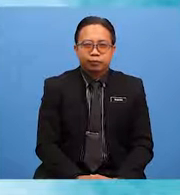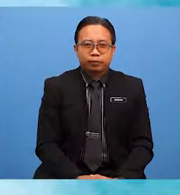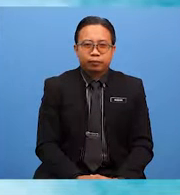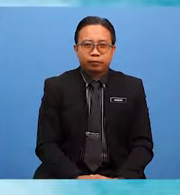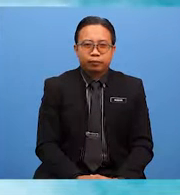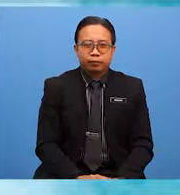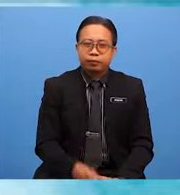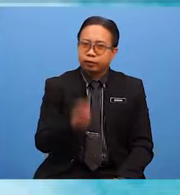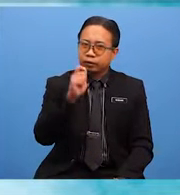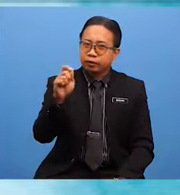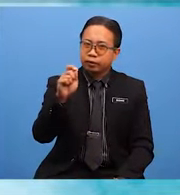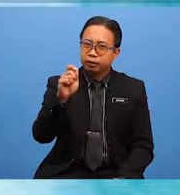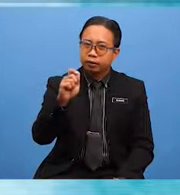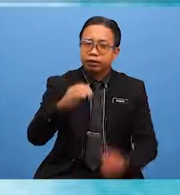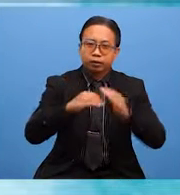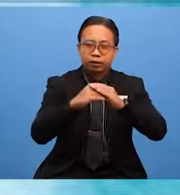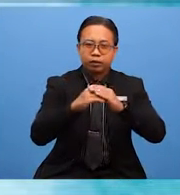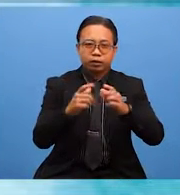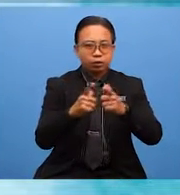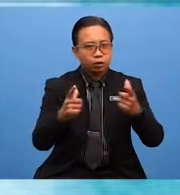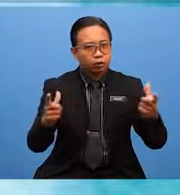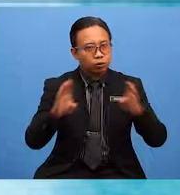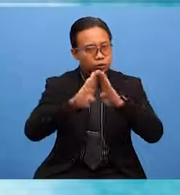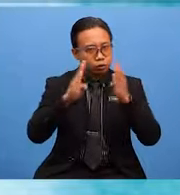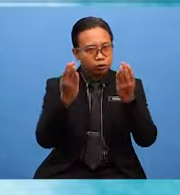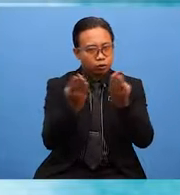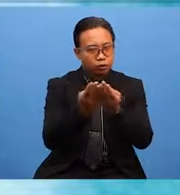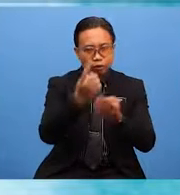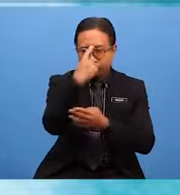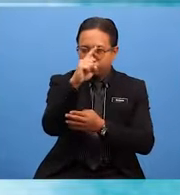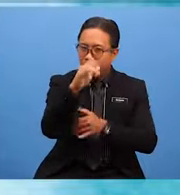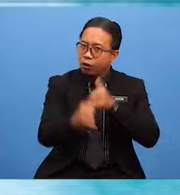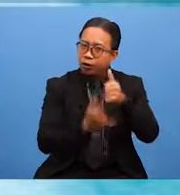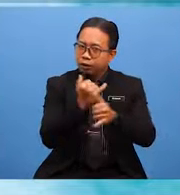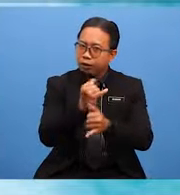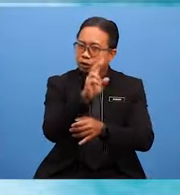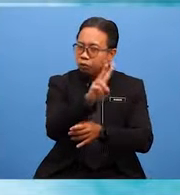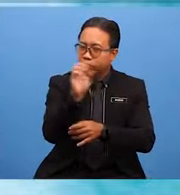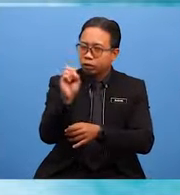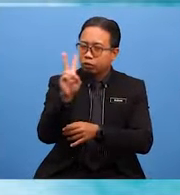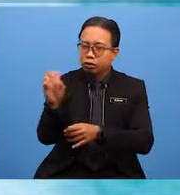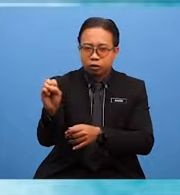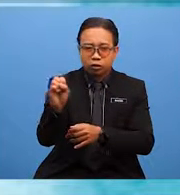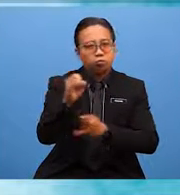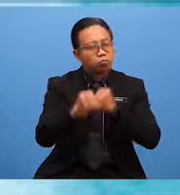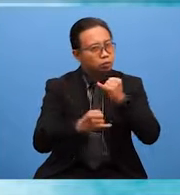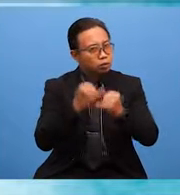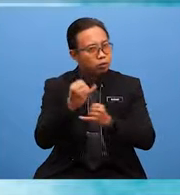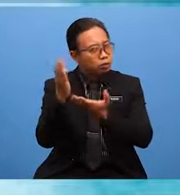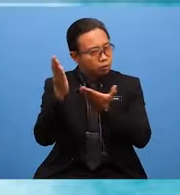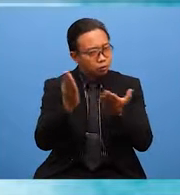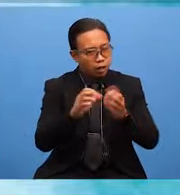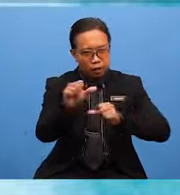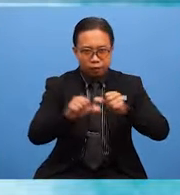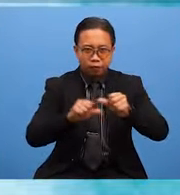The English Language Society Committee for the year 2020 has successfully carried out the